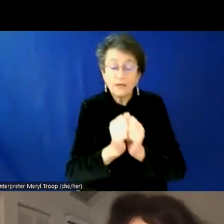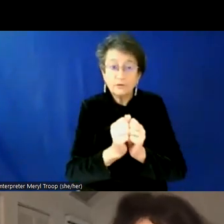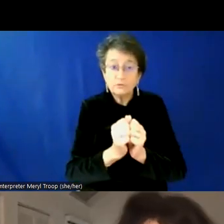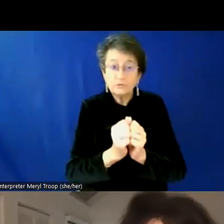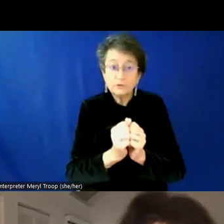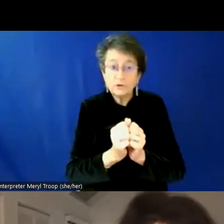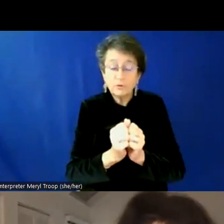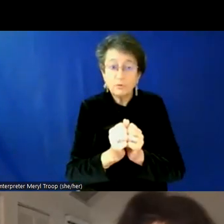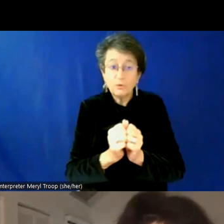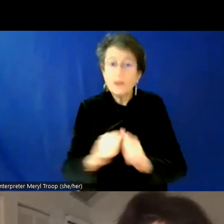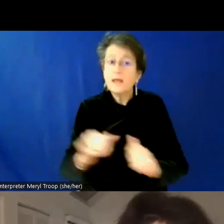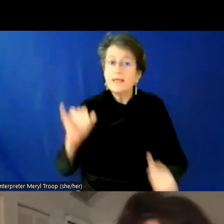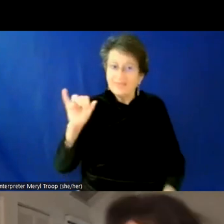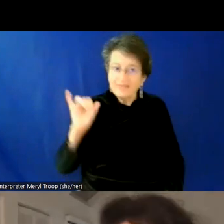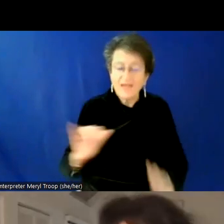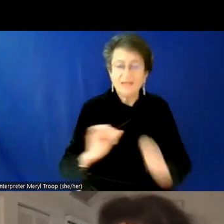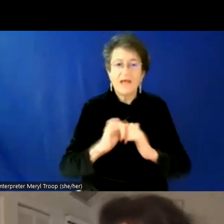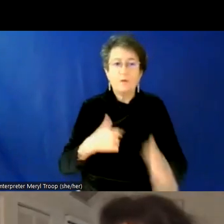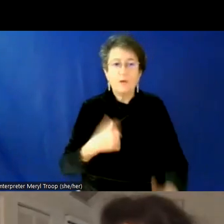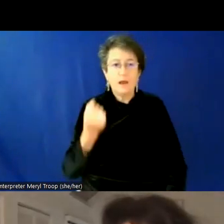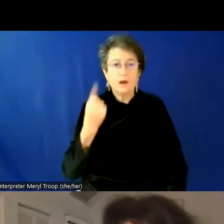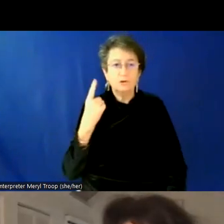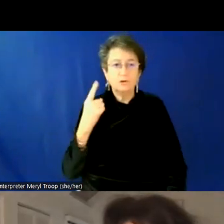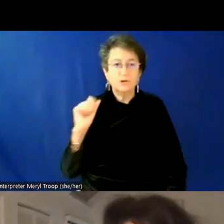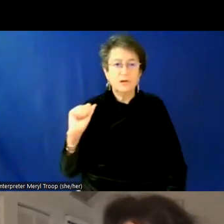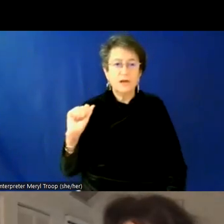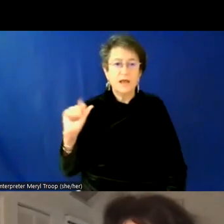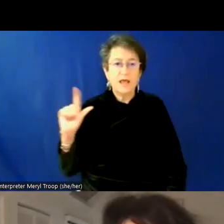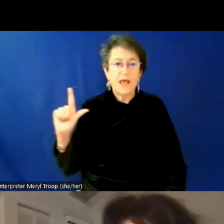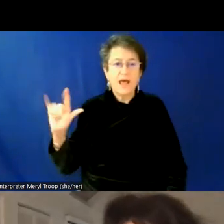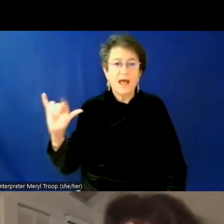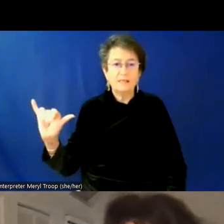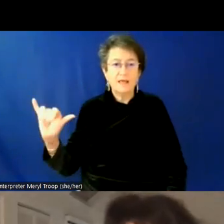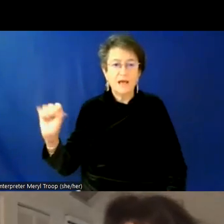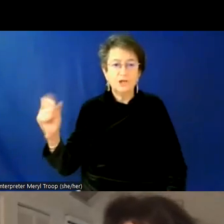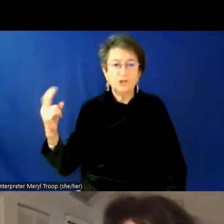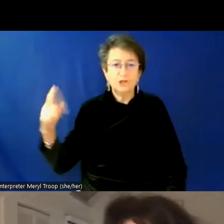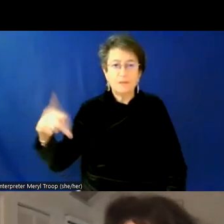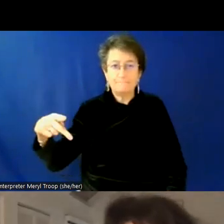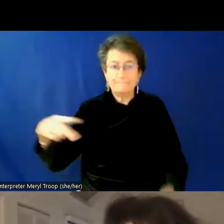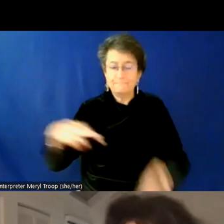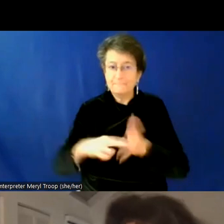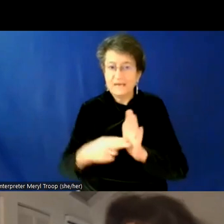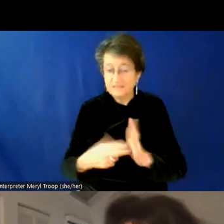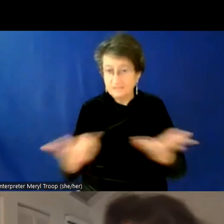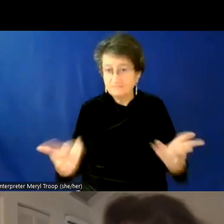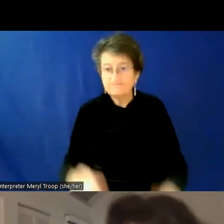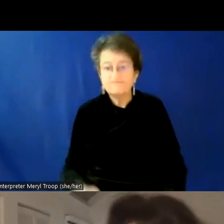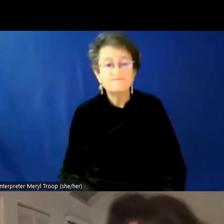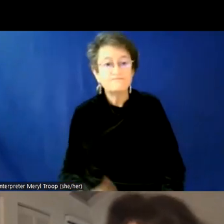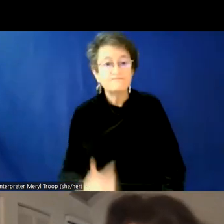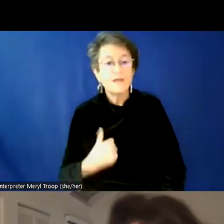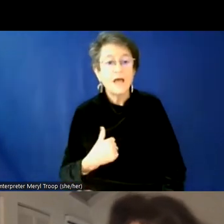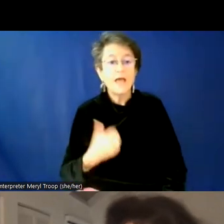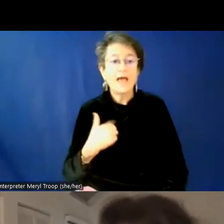that I really understood, uh, what allyship is. And, um, and I have sort of a, uh, a hokey